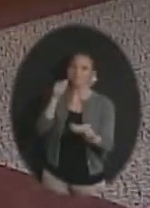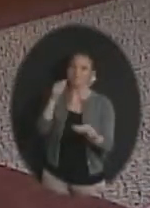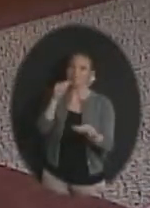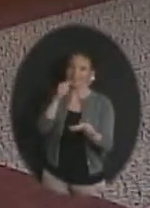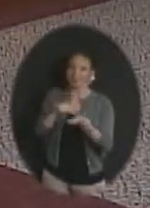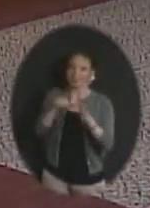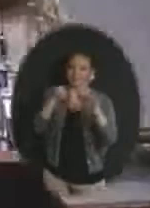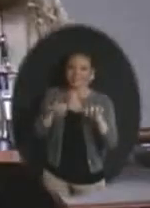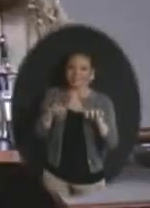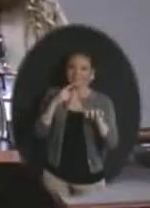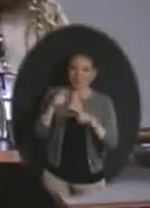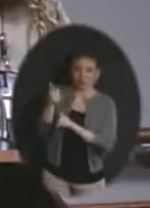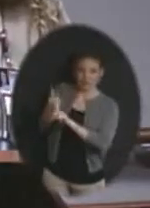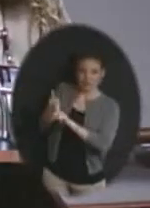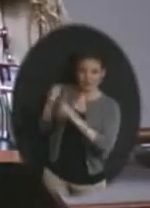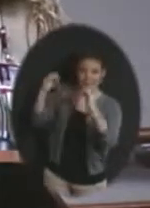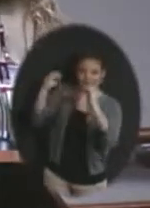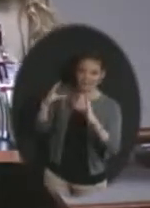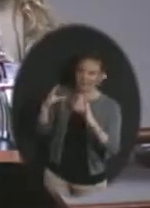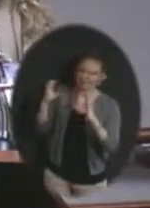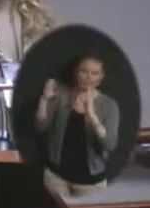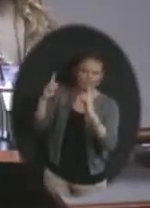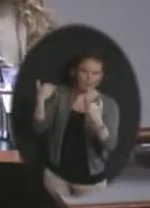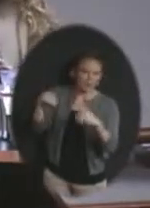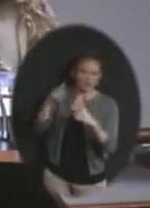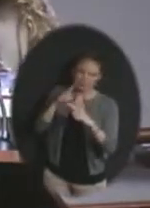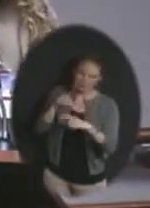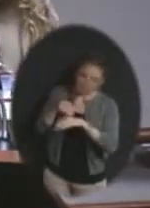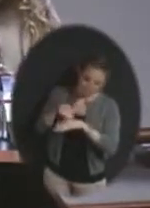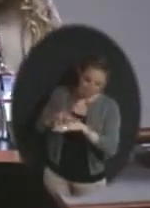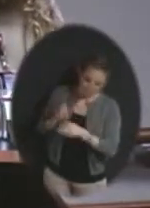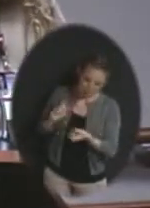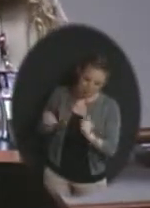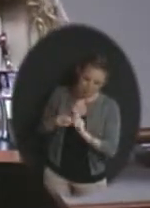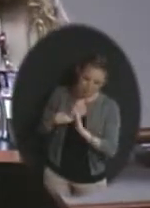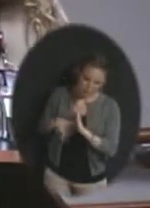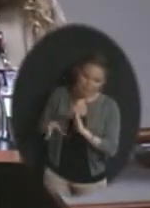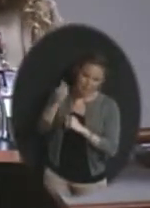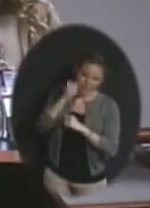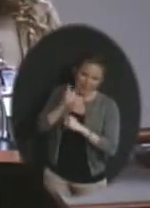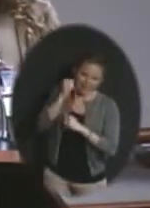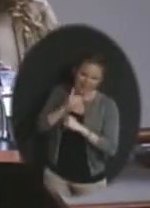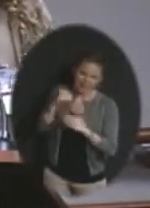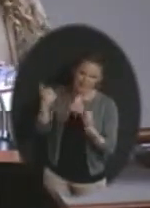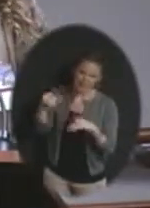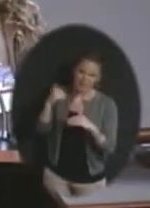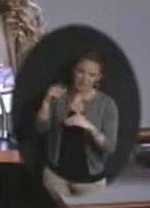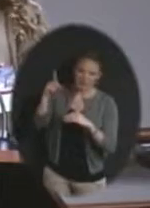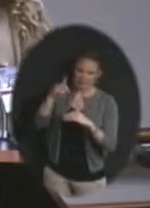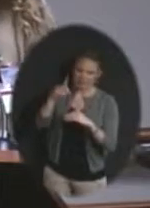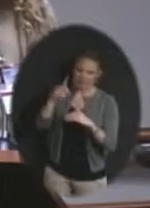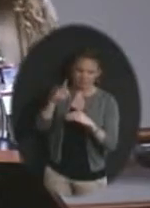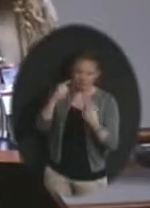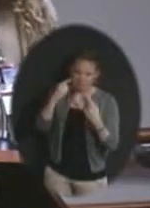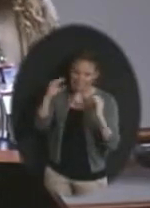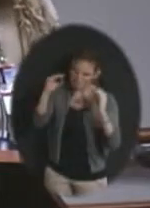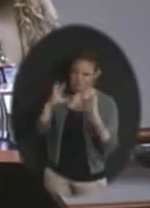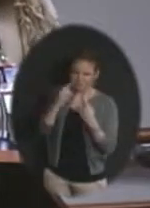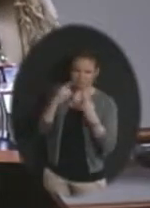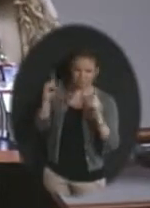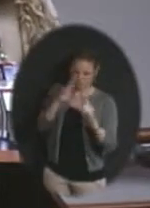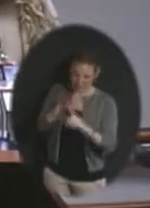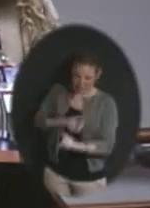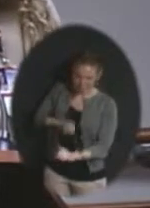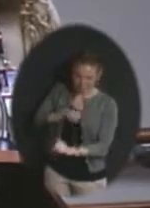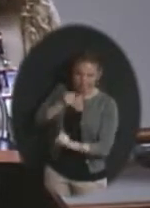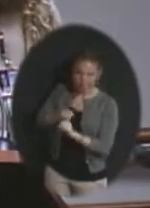she is an educator who truly makes a difference with her students each and every day. There is no greater impact on student learning than a highly effective teacher, and she